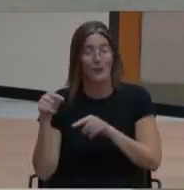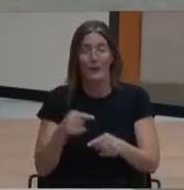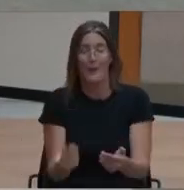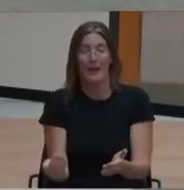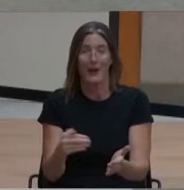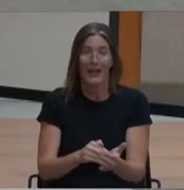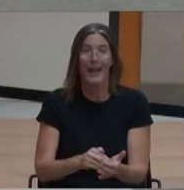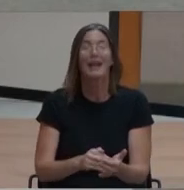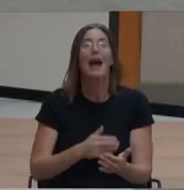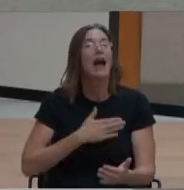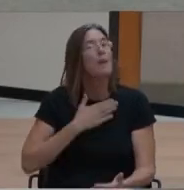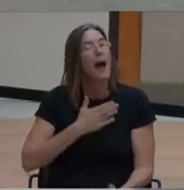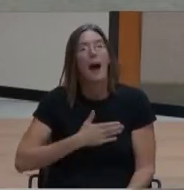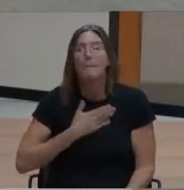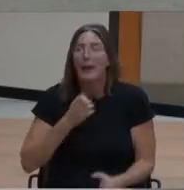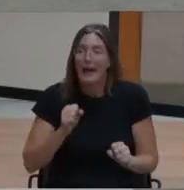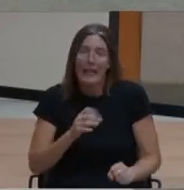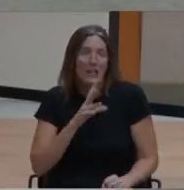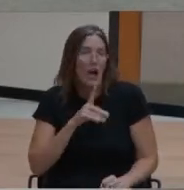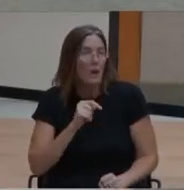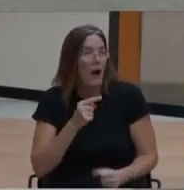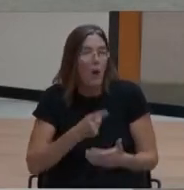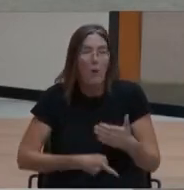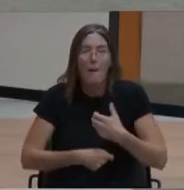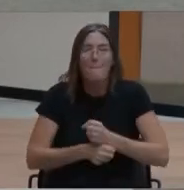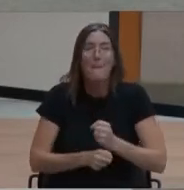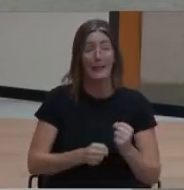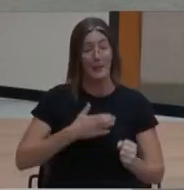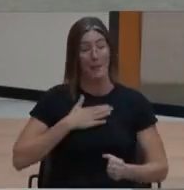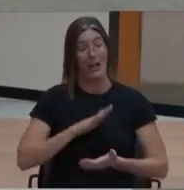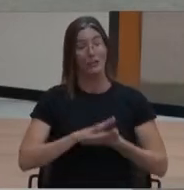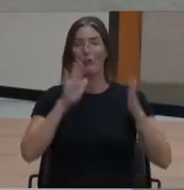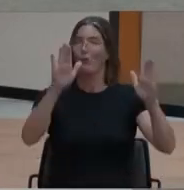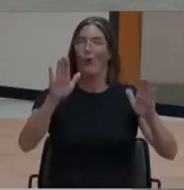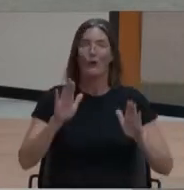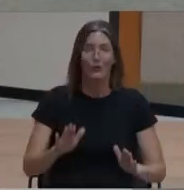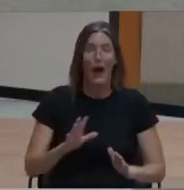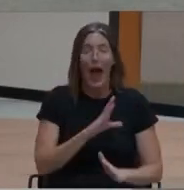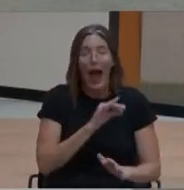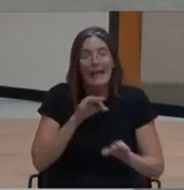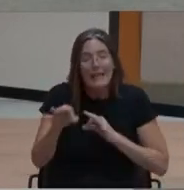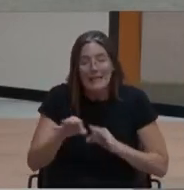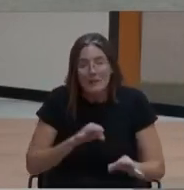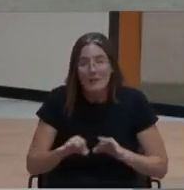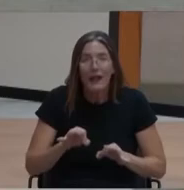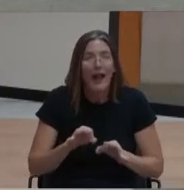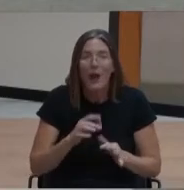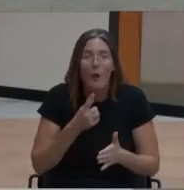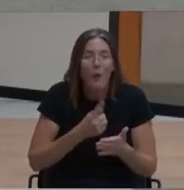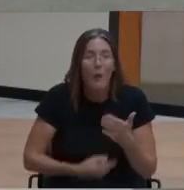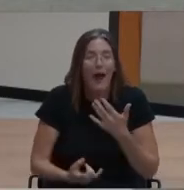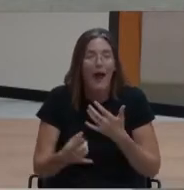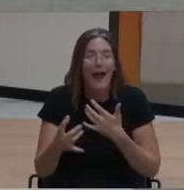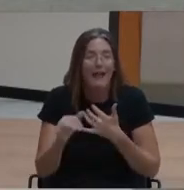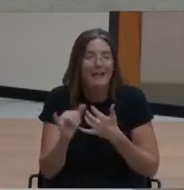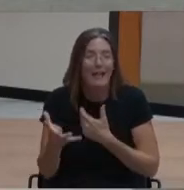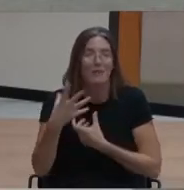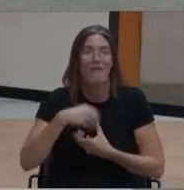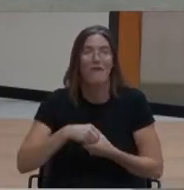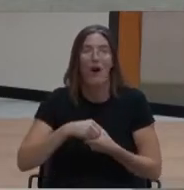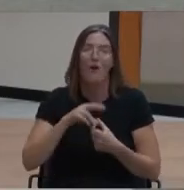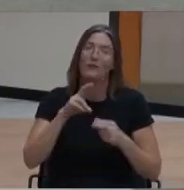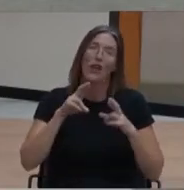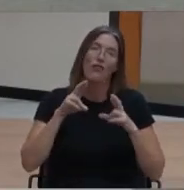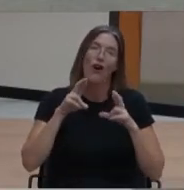me here to talk about what makes my school such a wonderful place and to explain what it means to be part of the Roadrunner Nation. To start off, I would like to